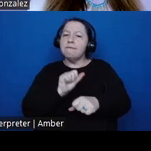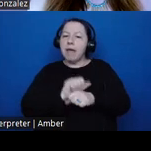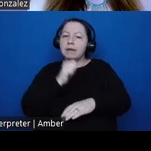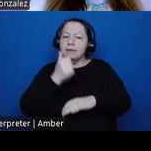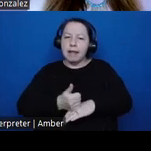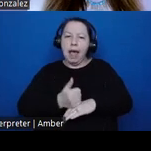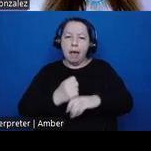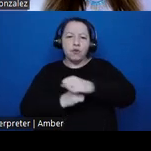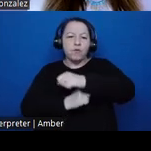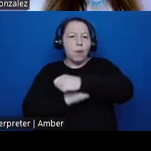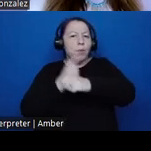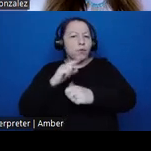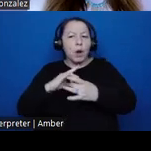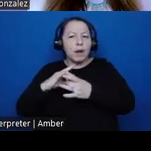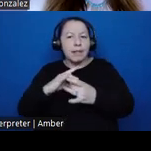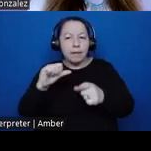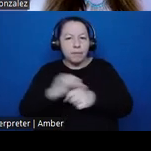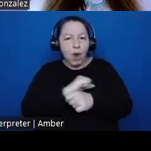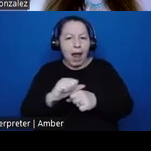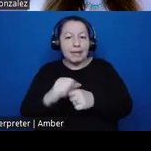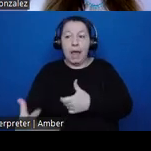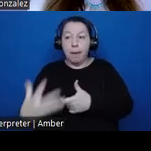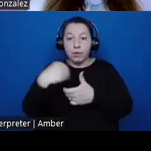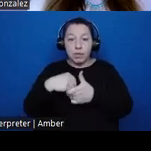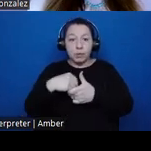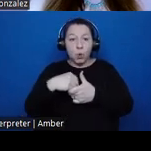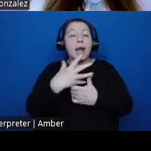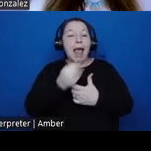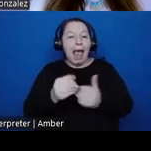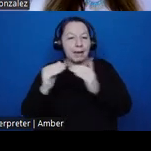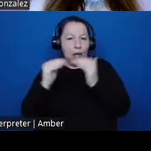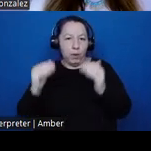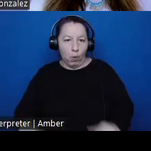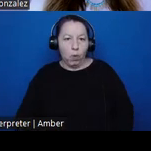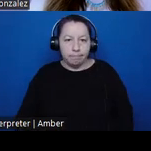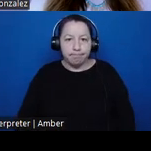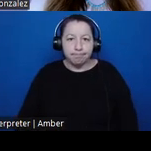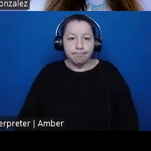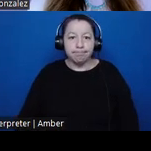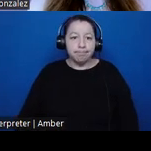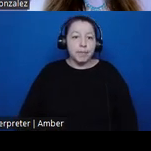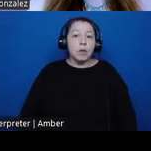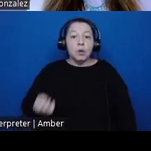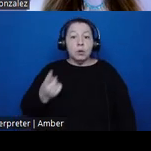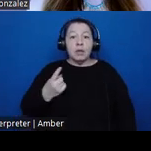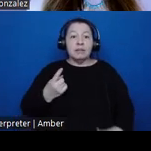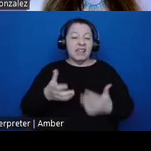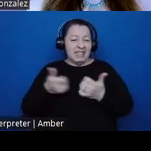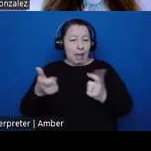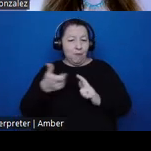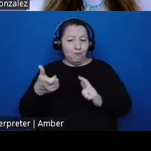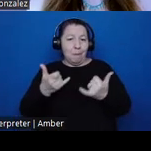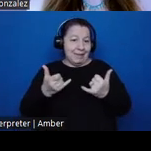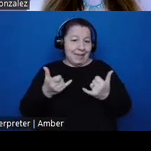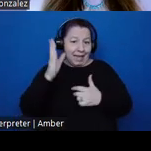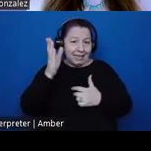collaborative practice that is participatory and equitable. While it's outside the scope of today's lecture to examine